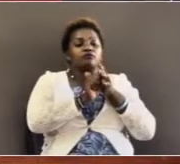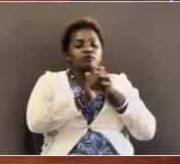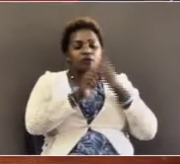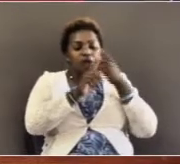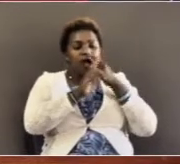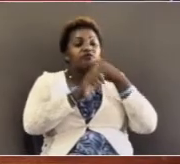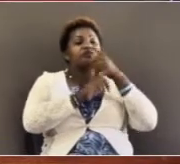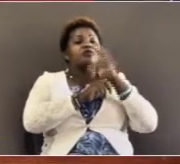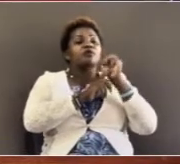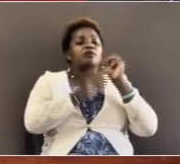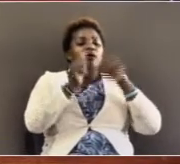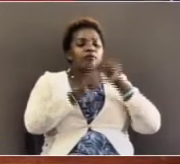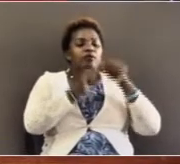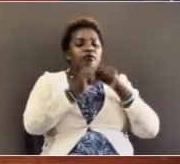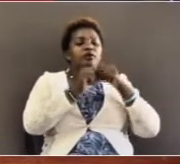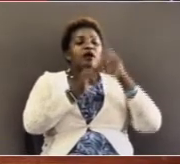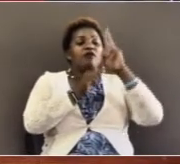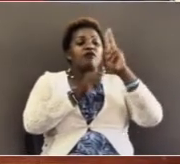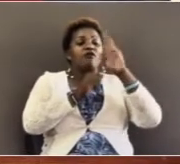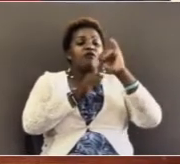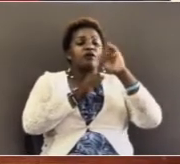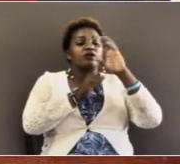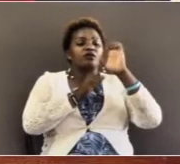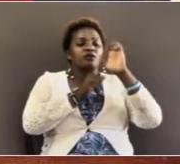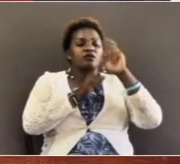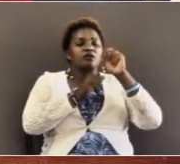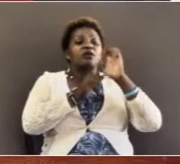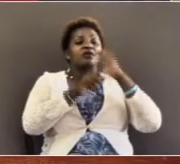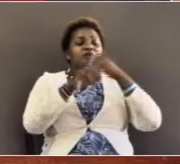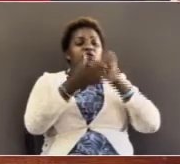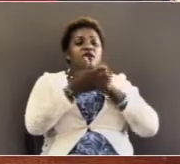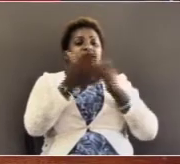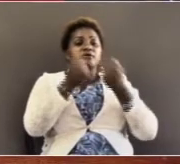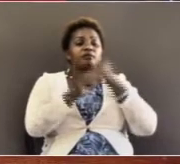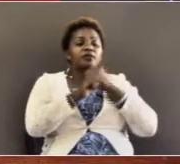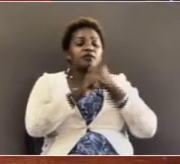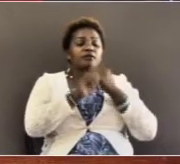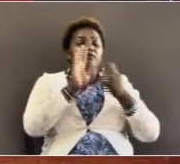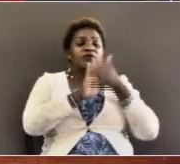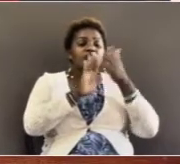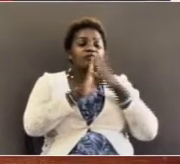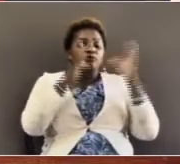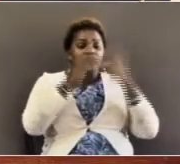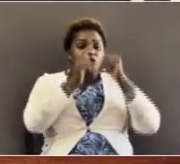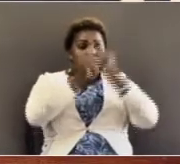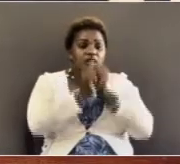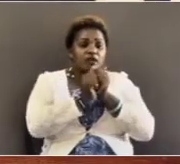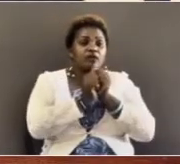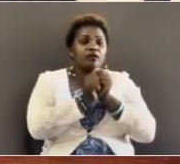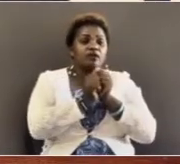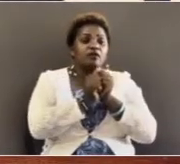we are told about the vaccine which has been probably very quickly put together